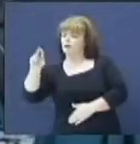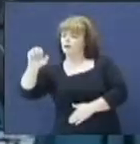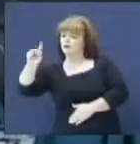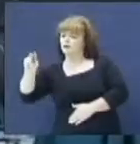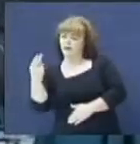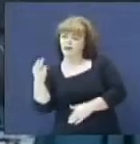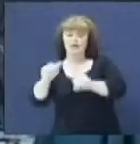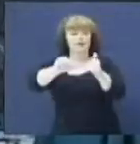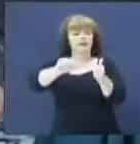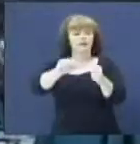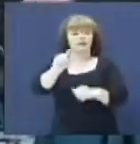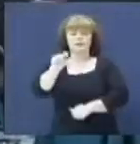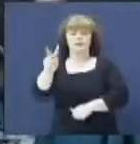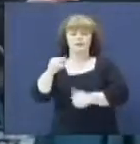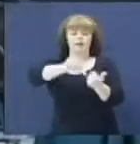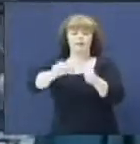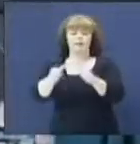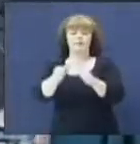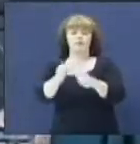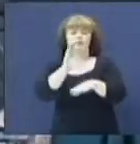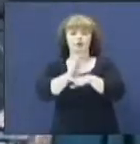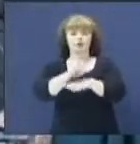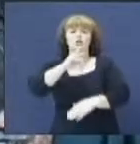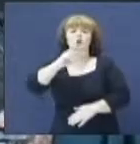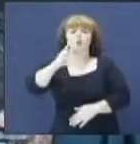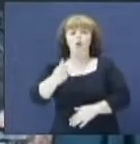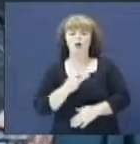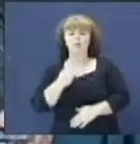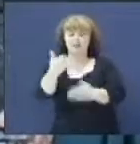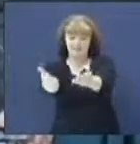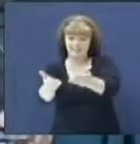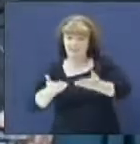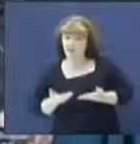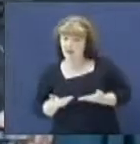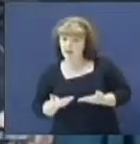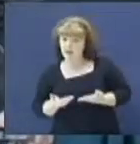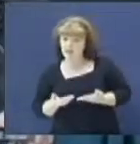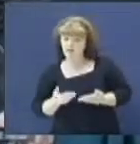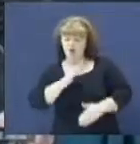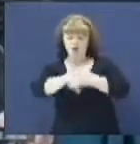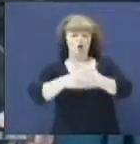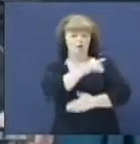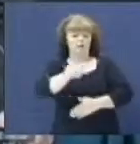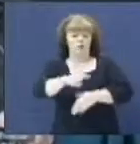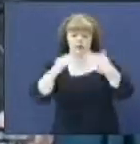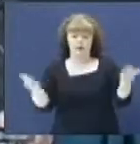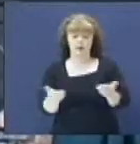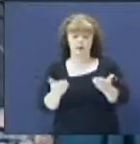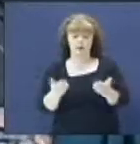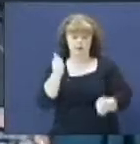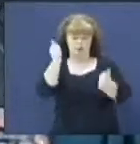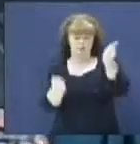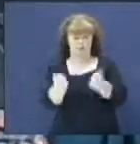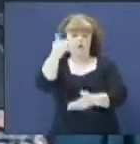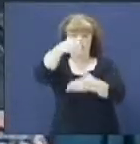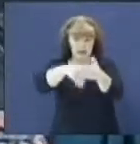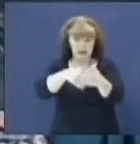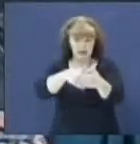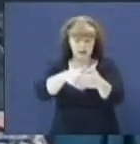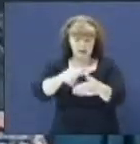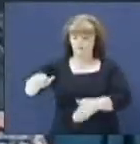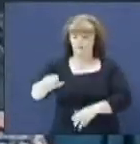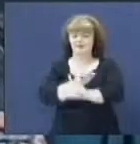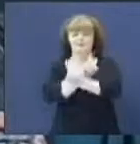Church and for the wonderful reception you've given us and for all of you that are here tonight, for all of you that have driven in from other